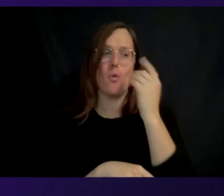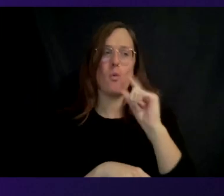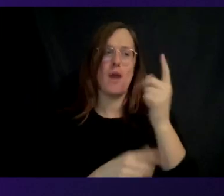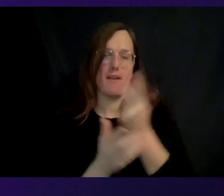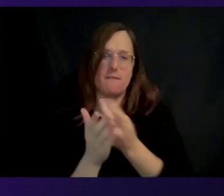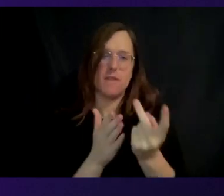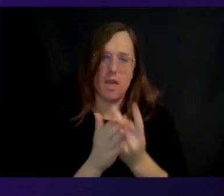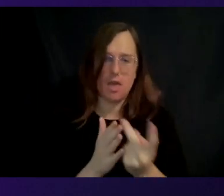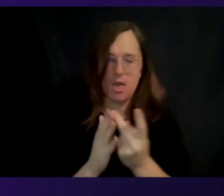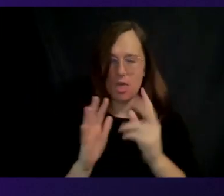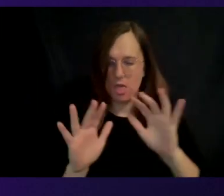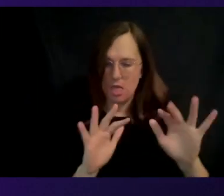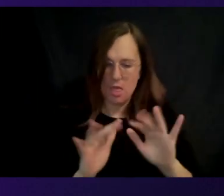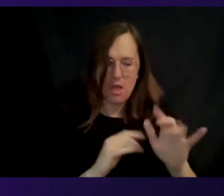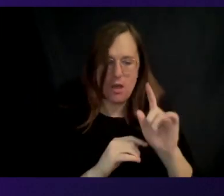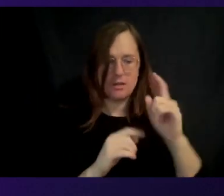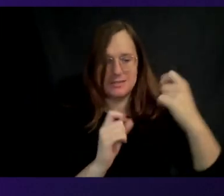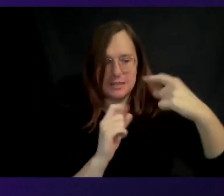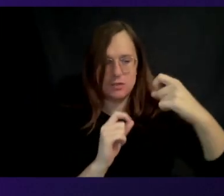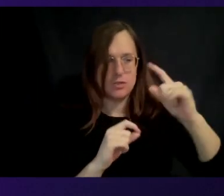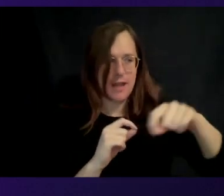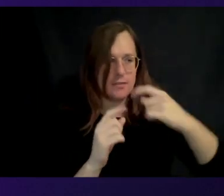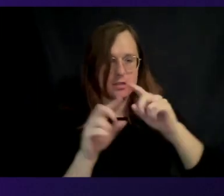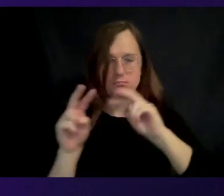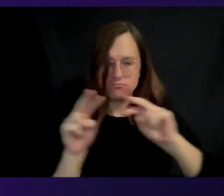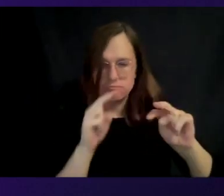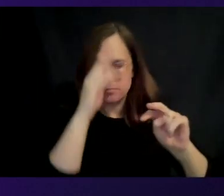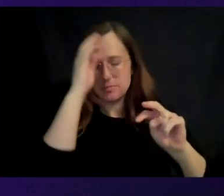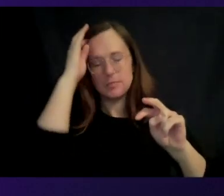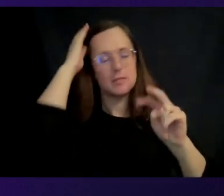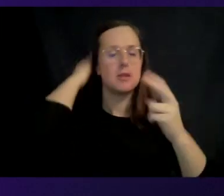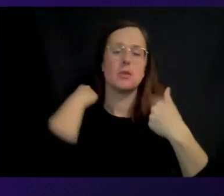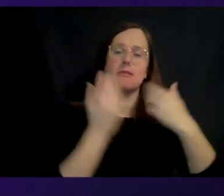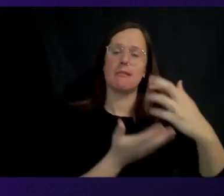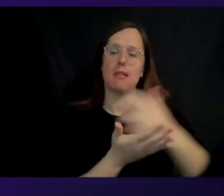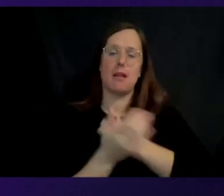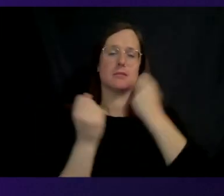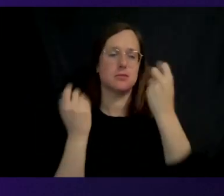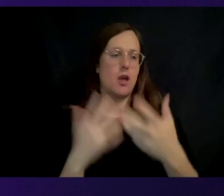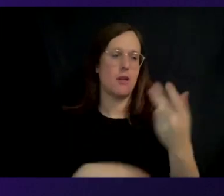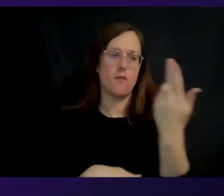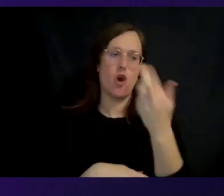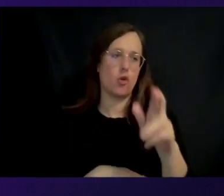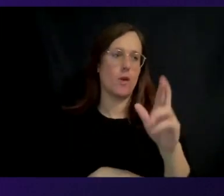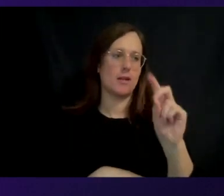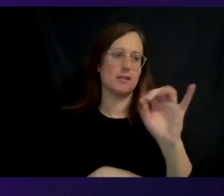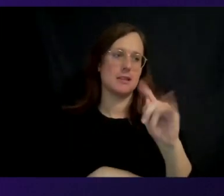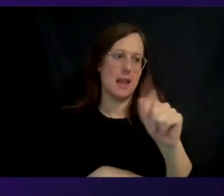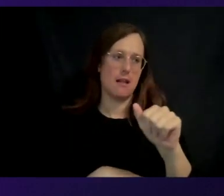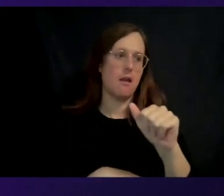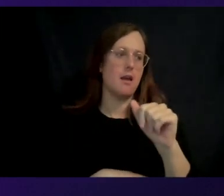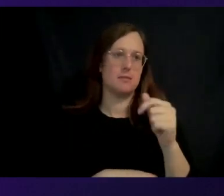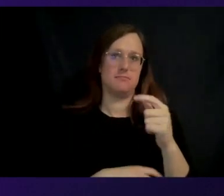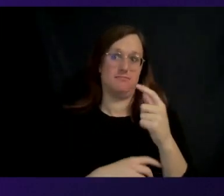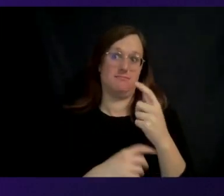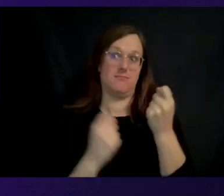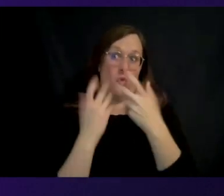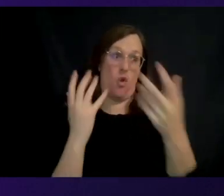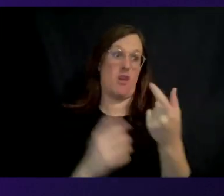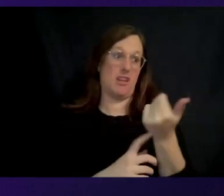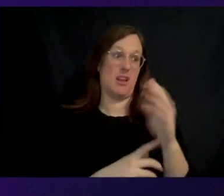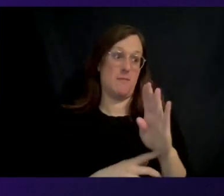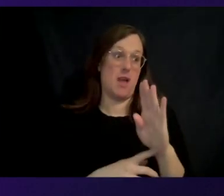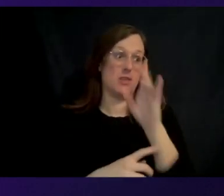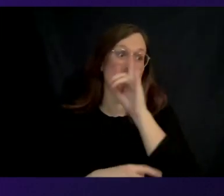signals everywhere. We collect tons of hardware data, gigabytes monthly, and we use AWS services